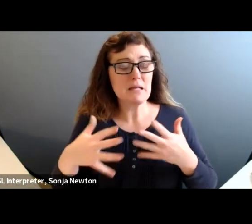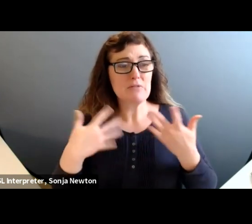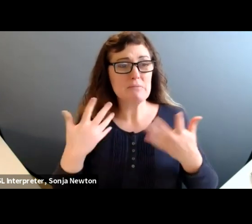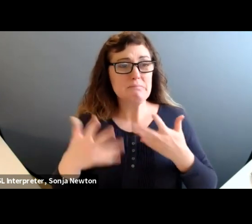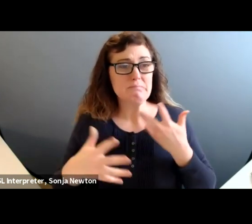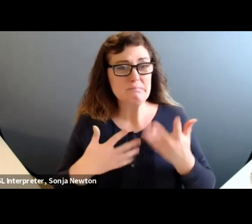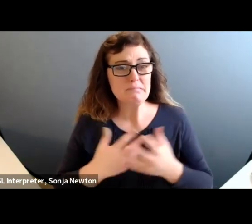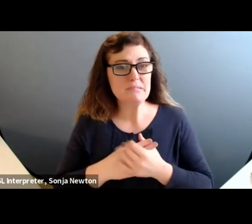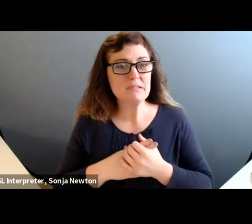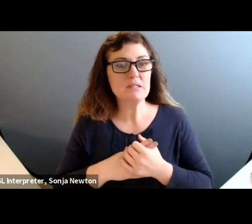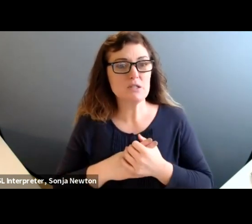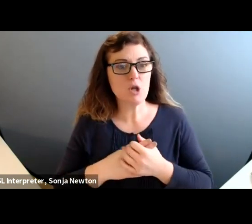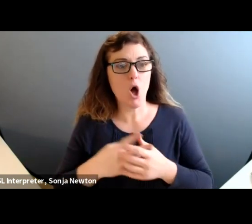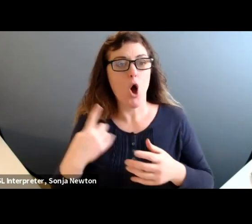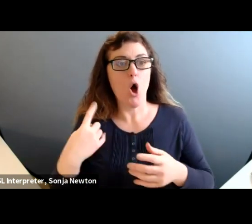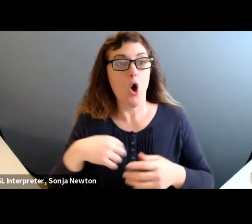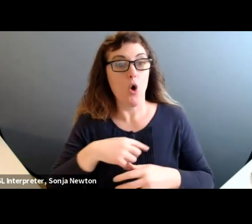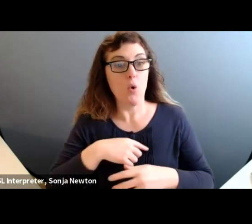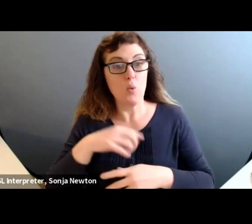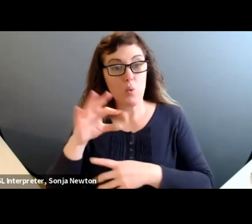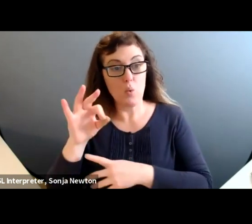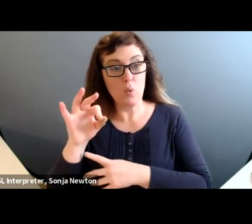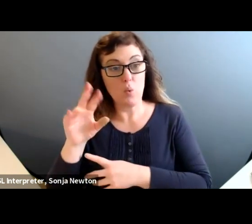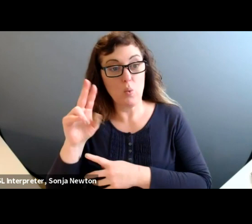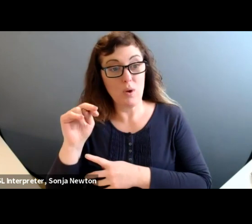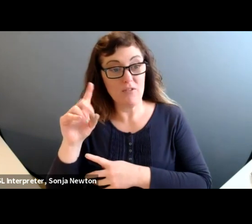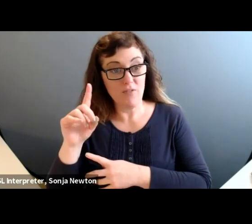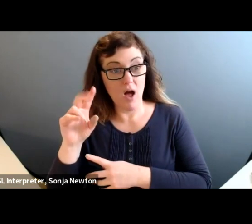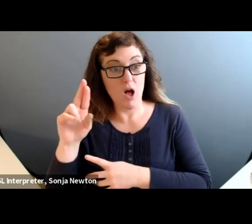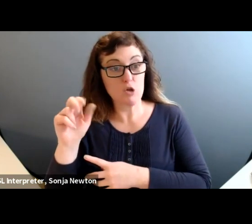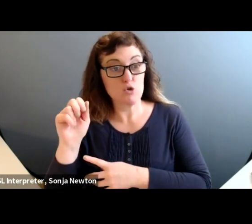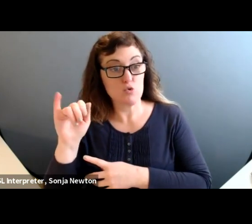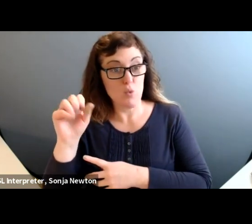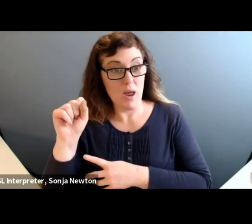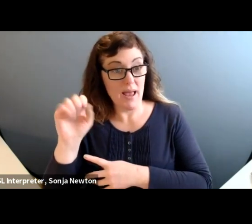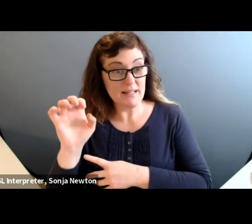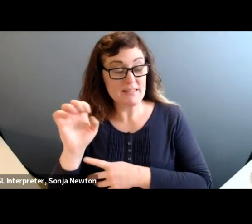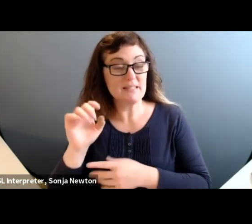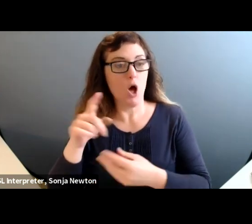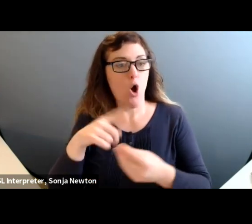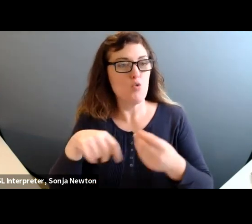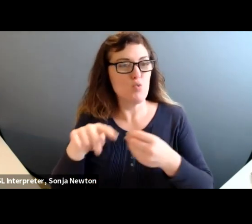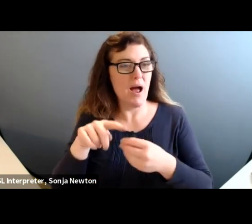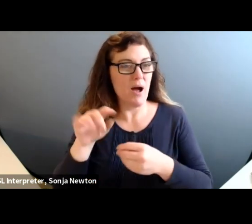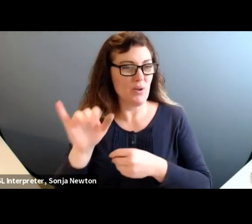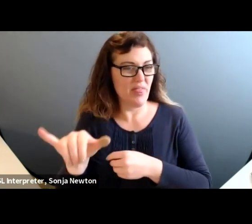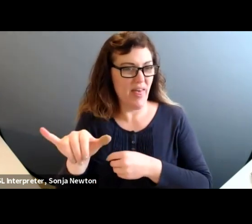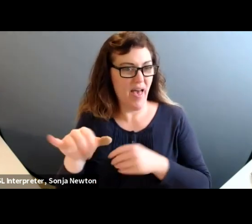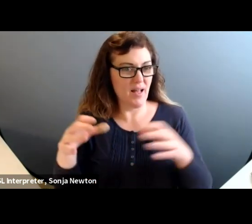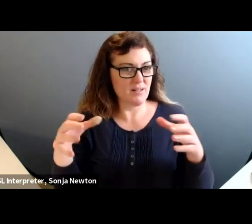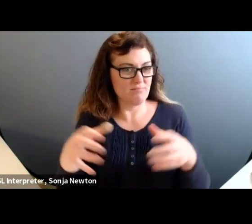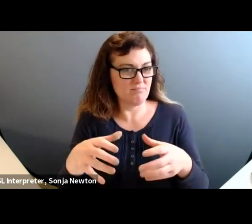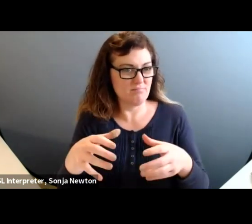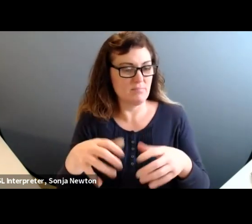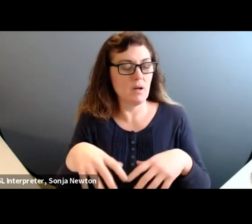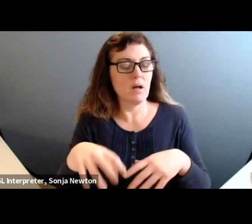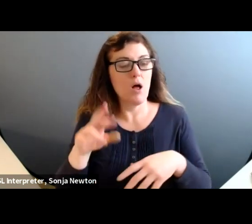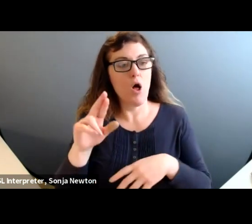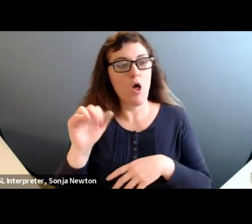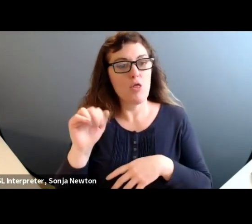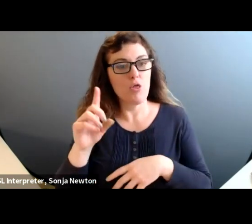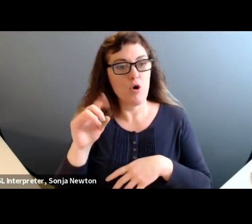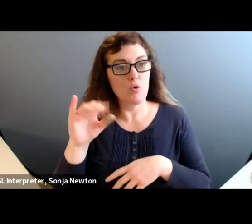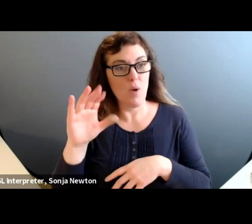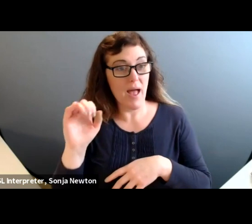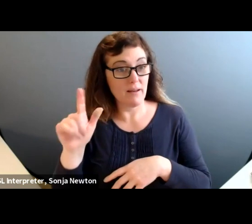fundraise around that production and really package this package. Our Radical Parent Inclusion project